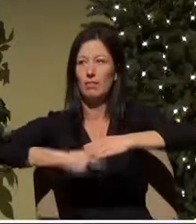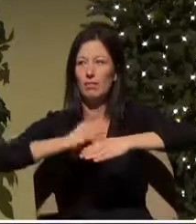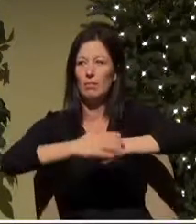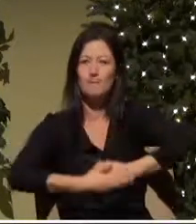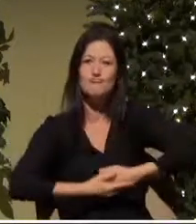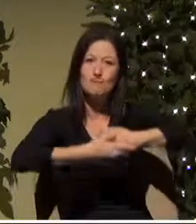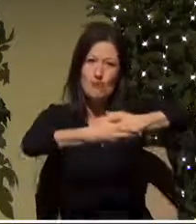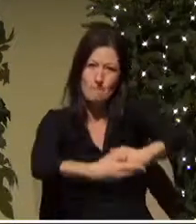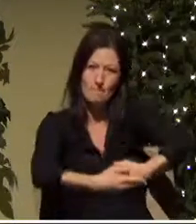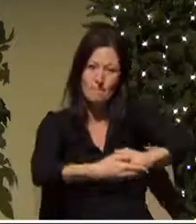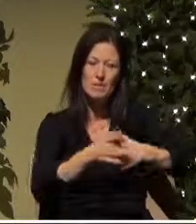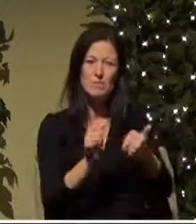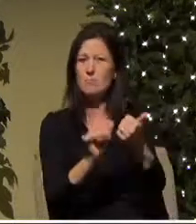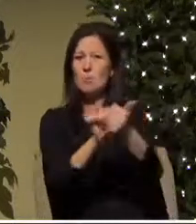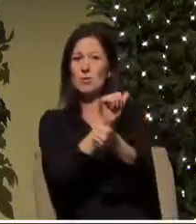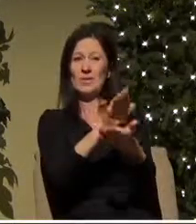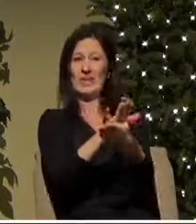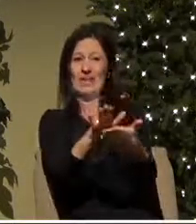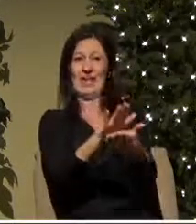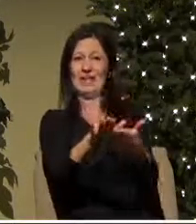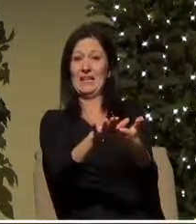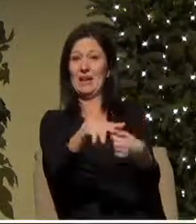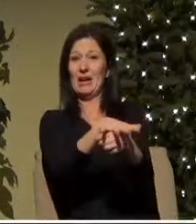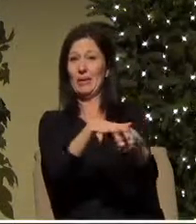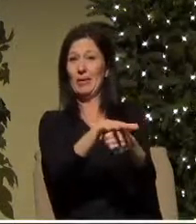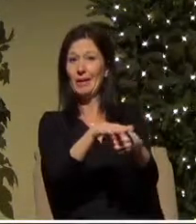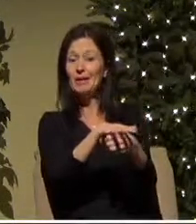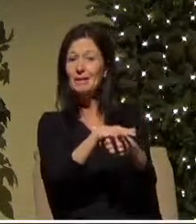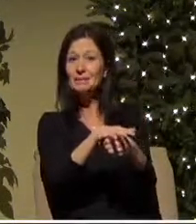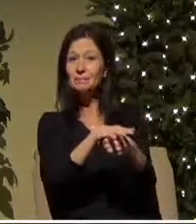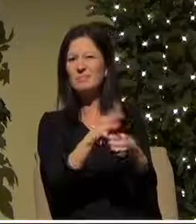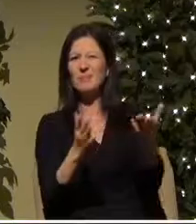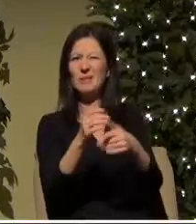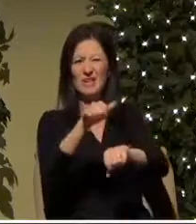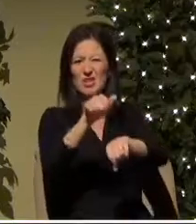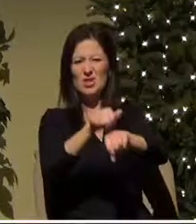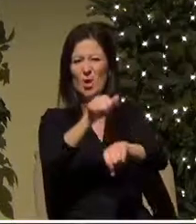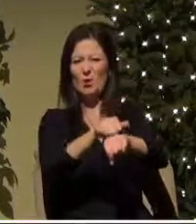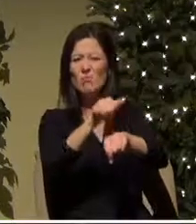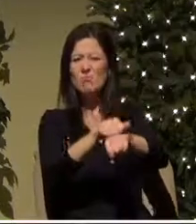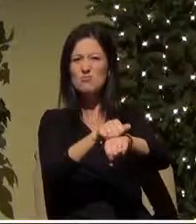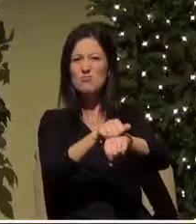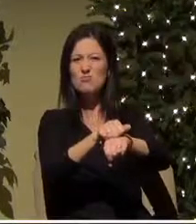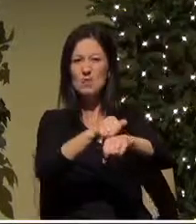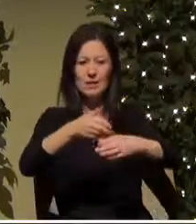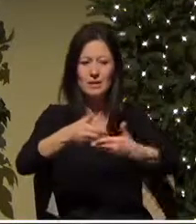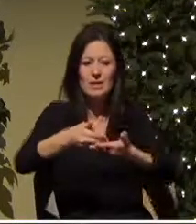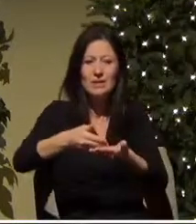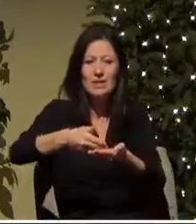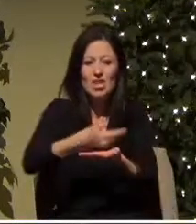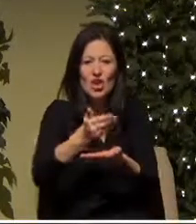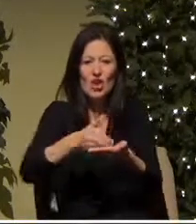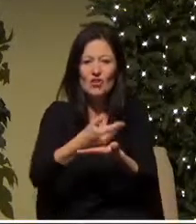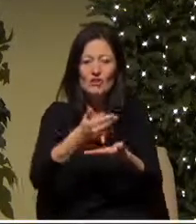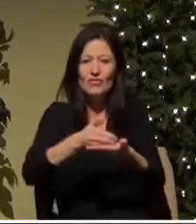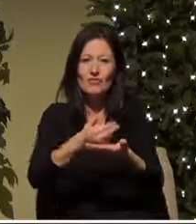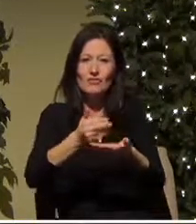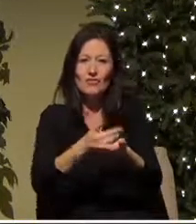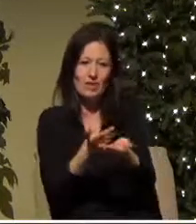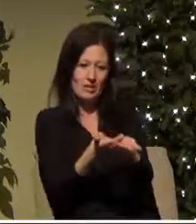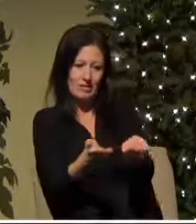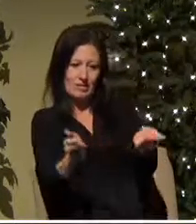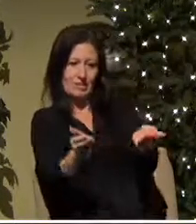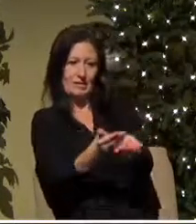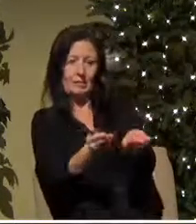surface available to them in that cave which is probably a stone with an indent in it that's the manger where they keep food